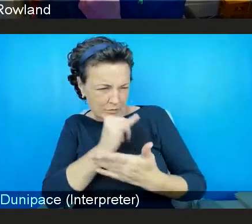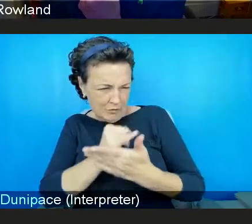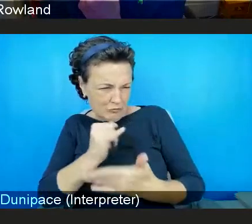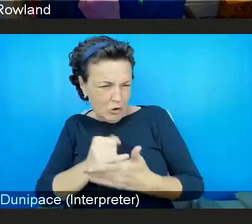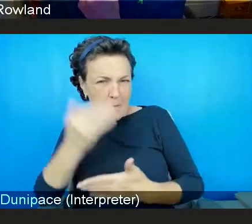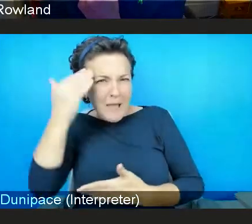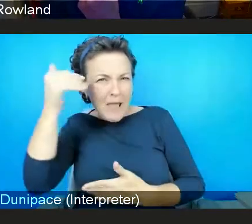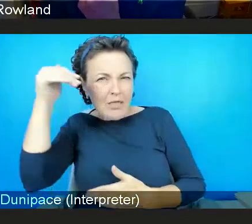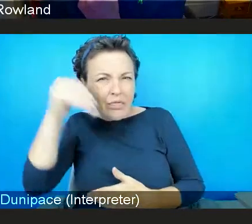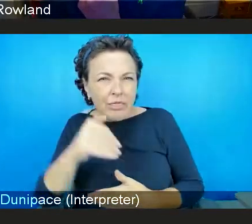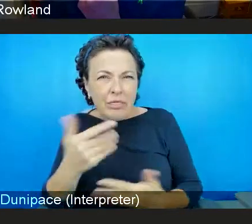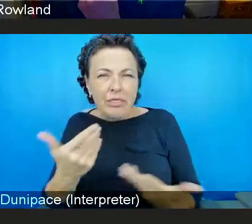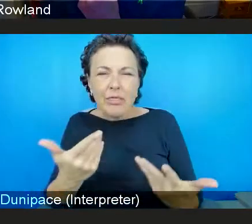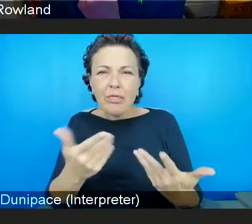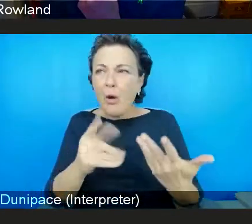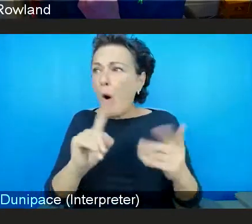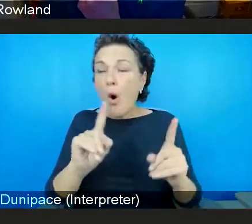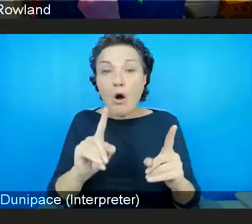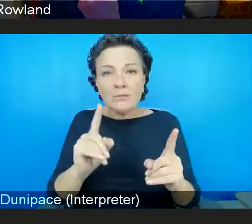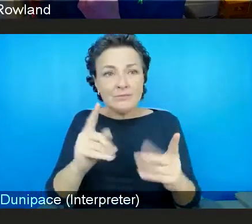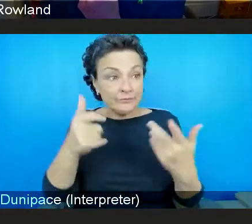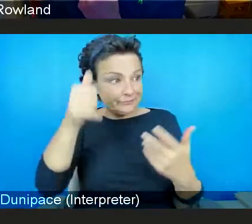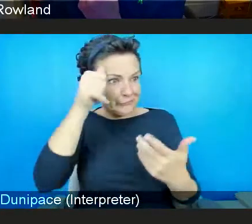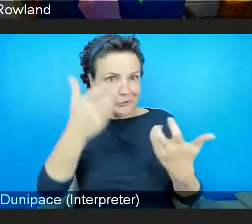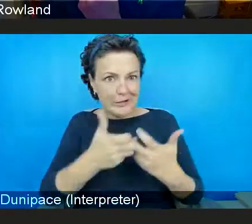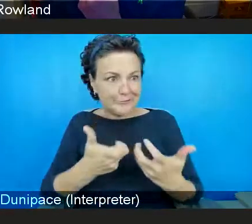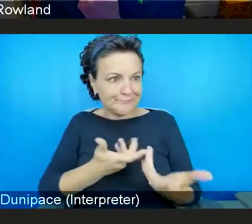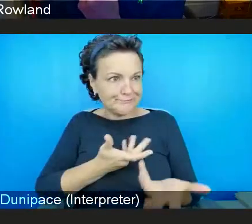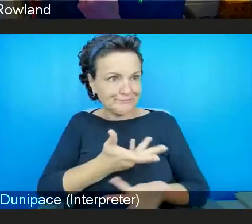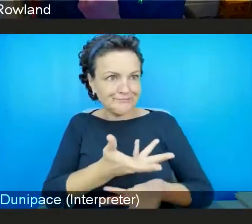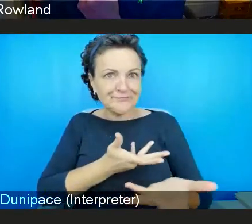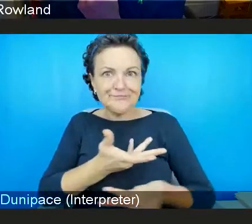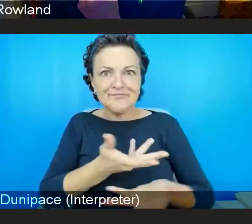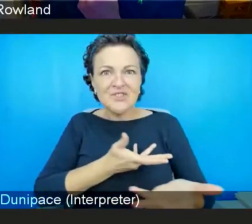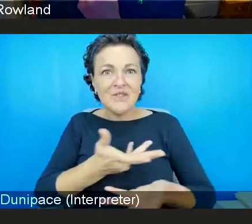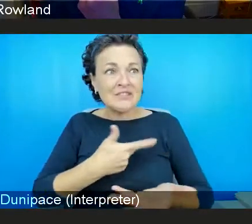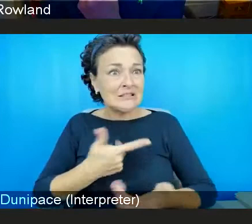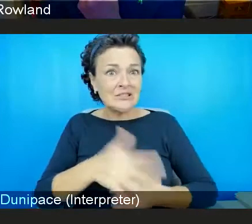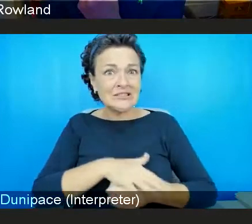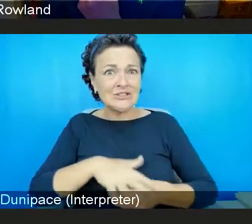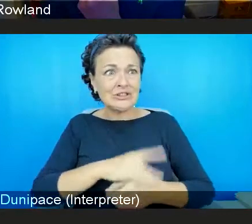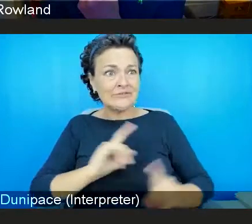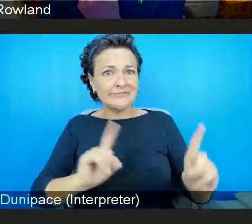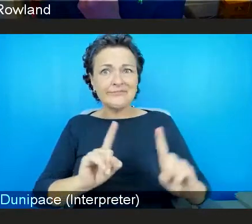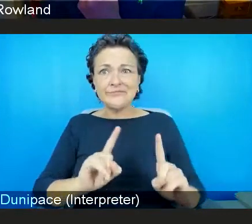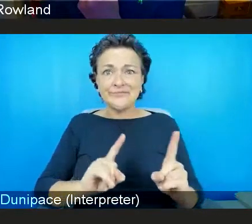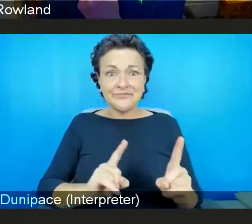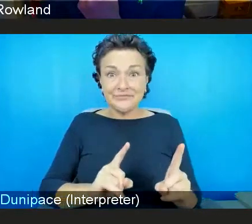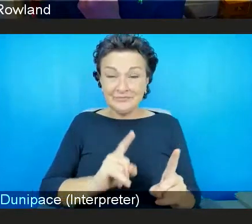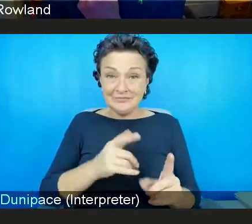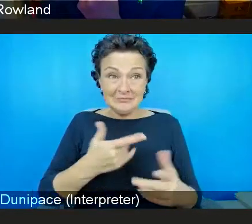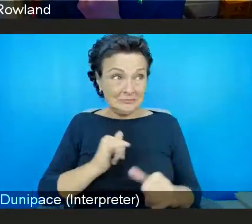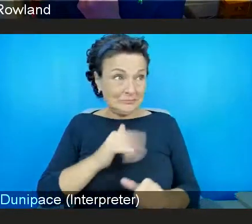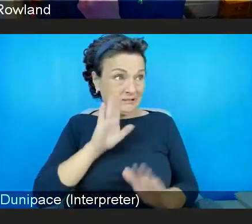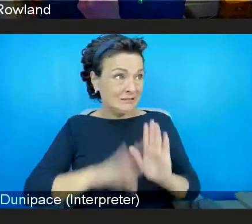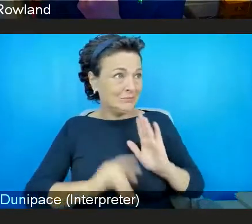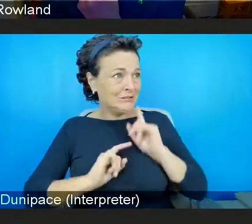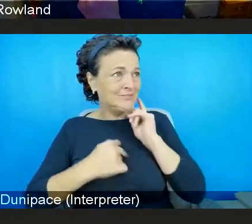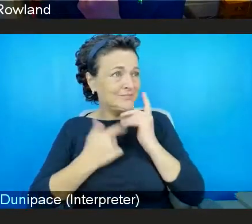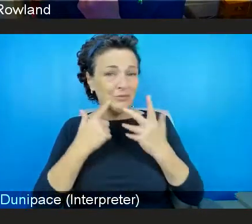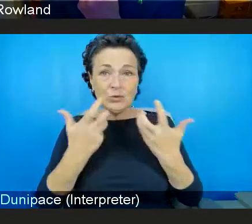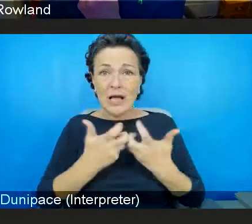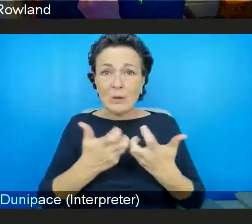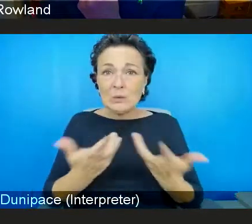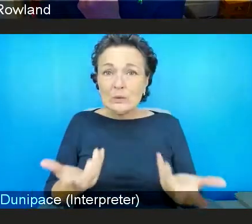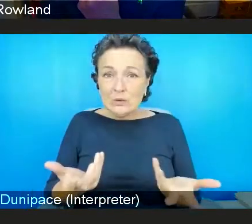know how to handle a conversation or a situation with an individual who might be kind of experiencing and, you know, sort of